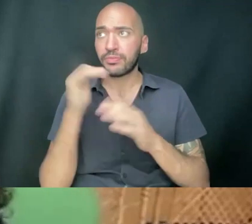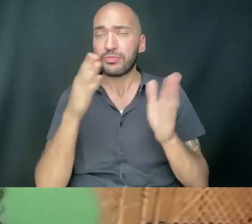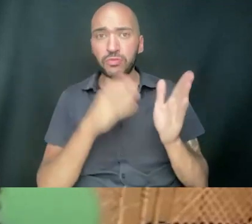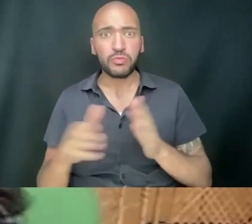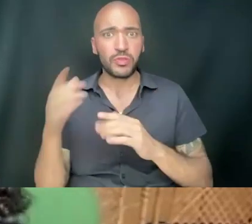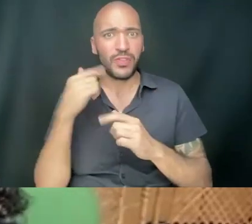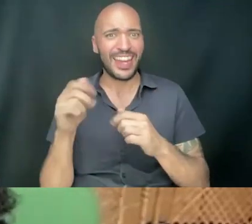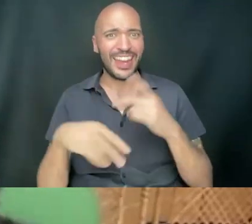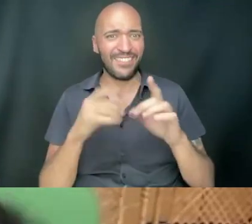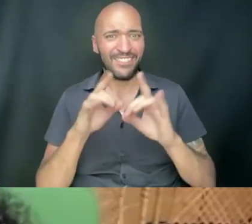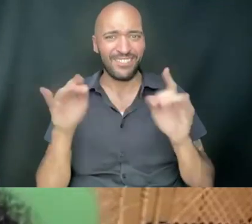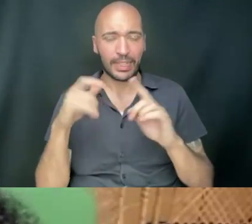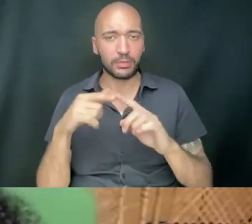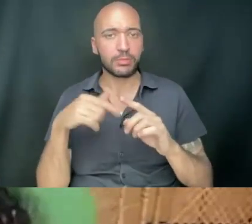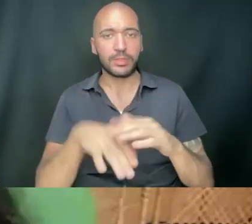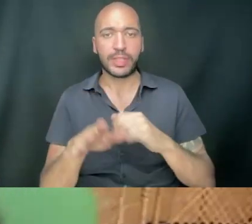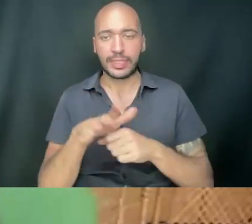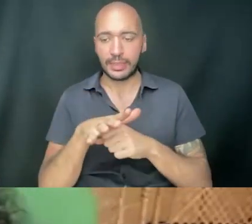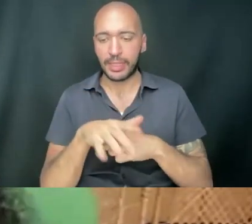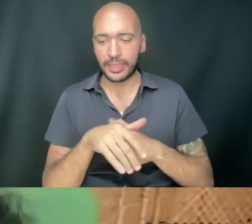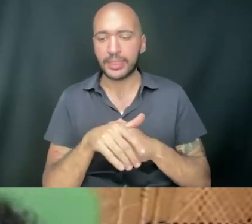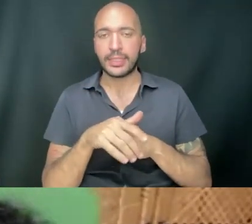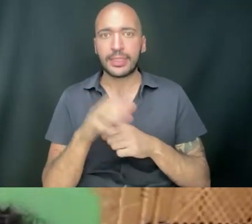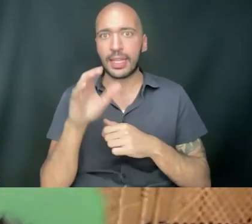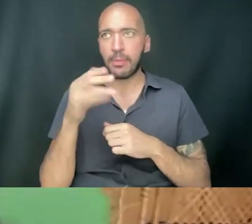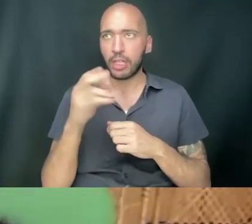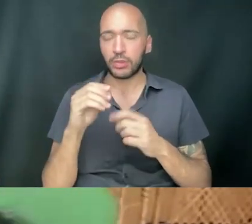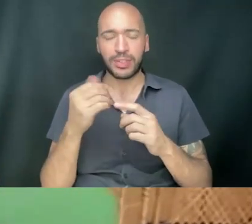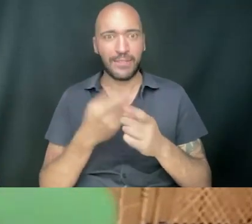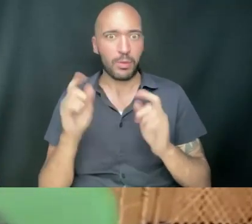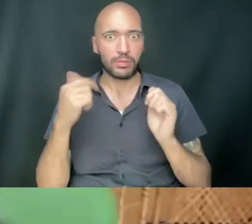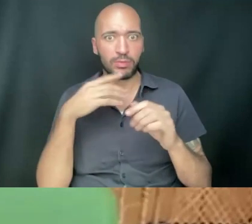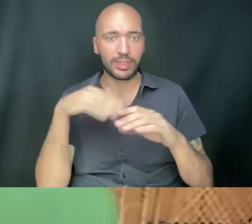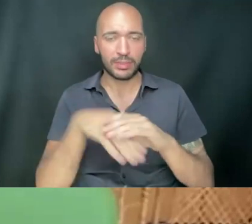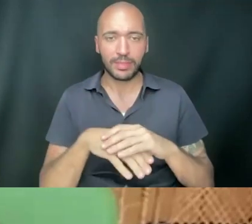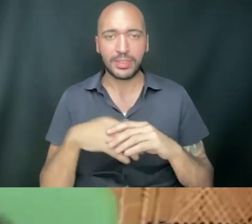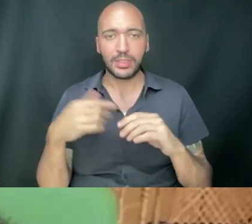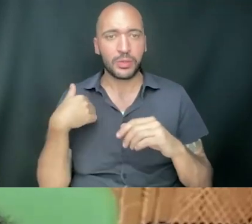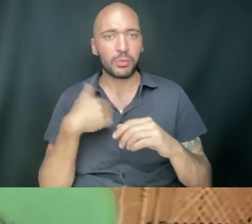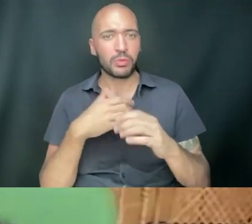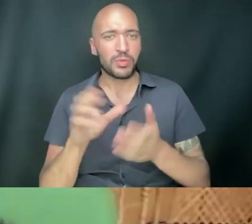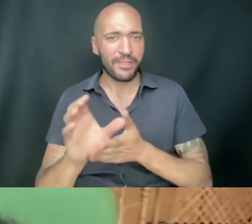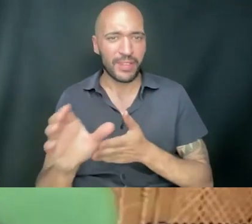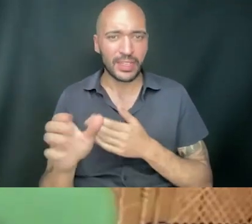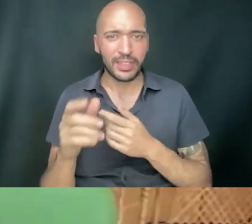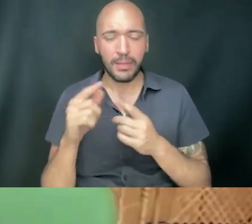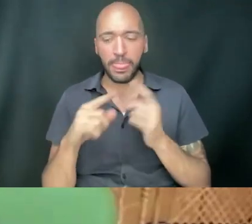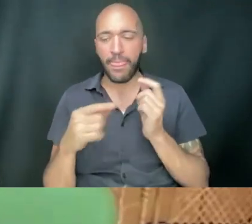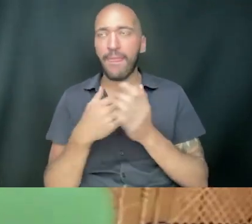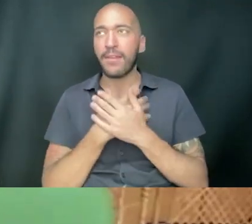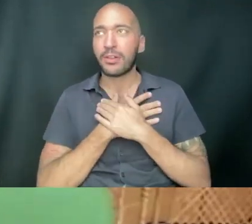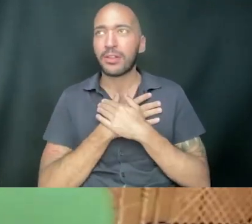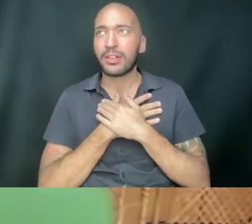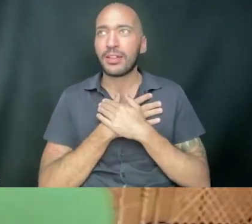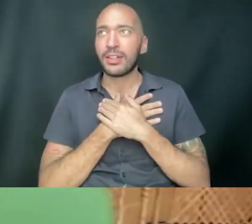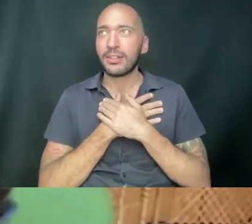kind of violence to come into the space. Right? Like, Camacho and everyone else who stepped in and was like, yeah, we're doing this event, this is what we're going to do. And so for me, I just